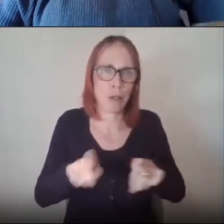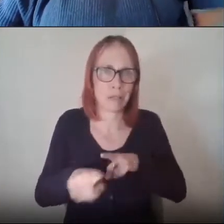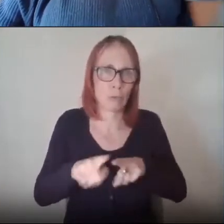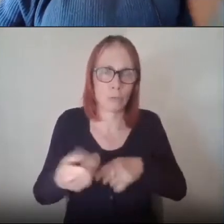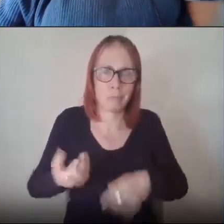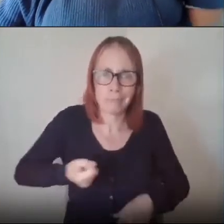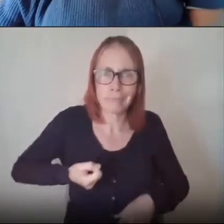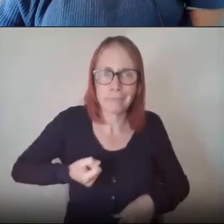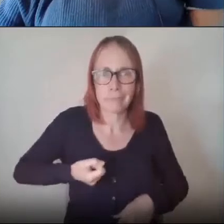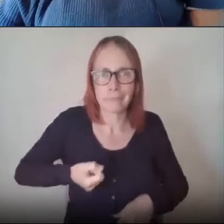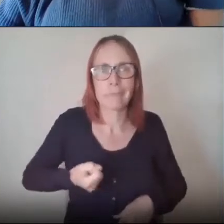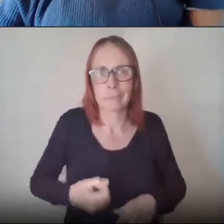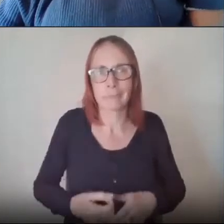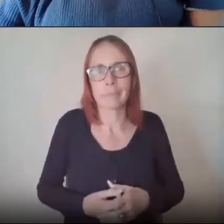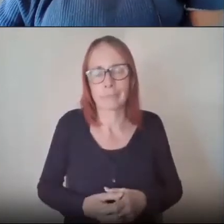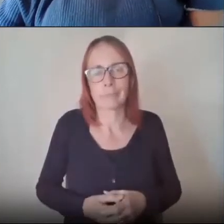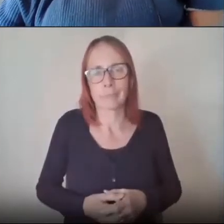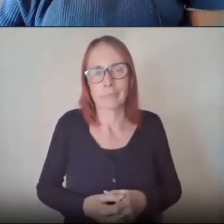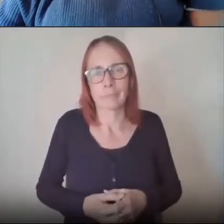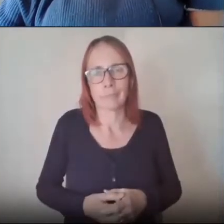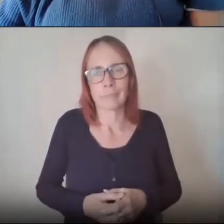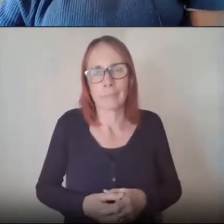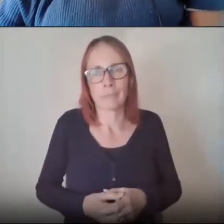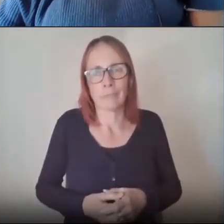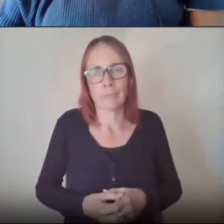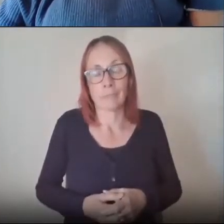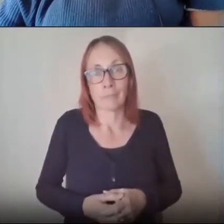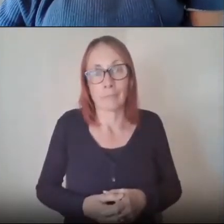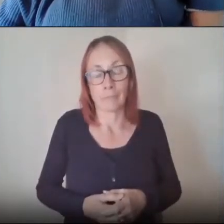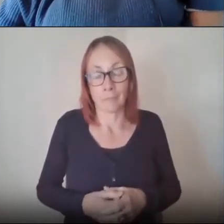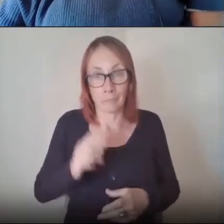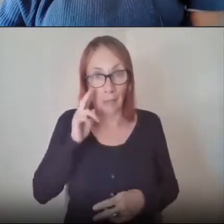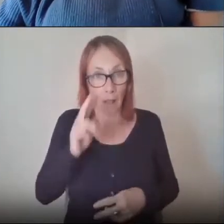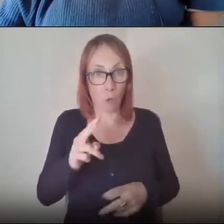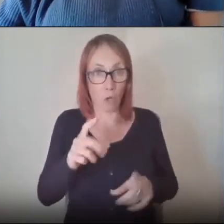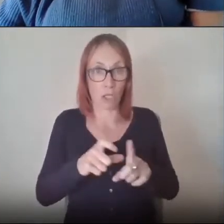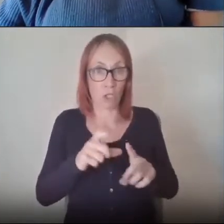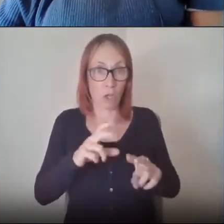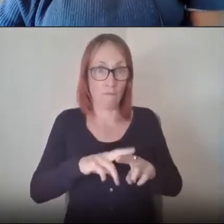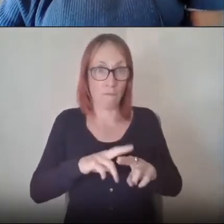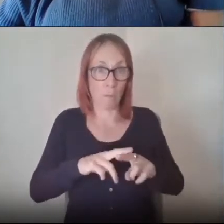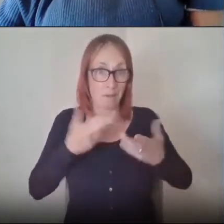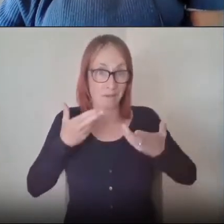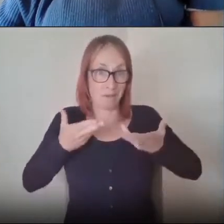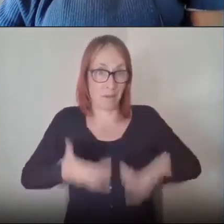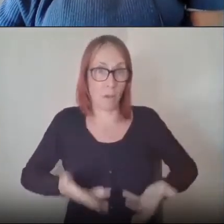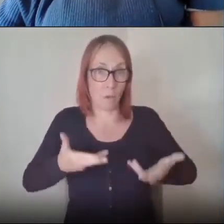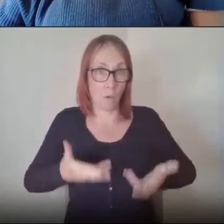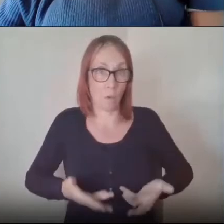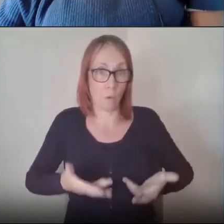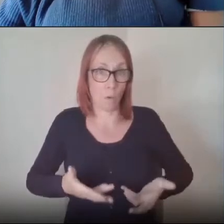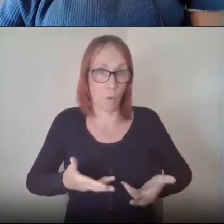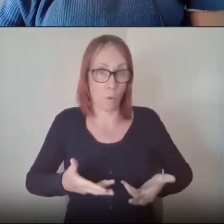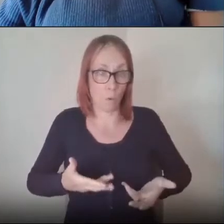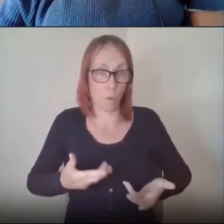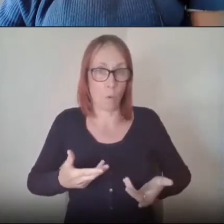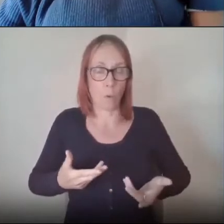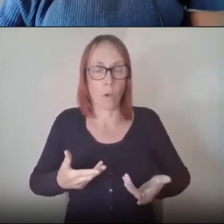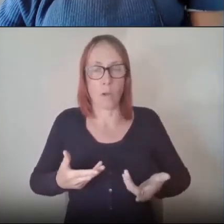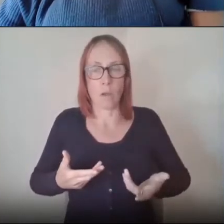heads and and when i look at domfermline now and i look at dollard park which was fields when i was a child